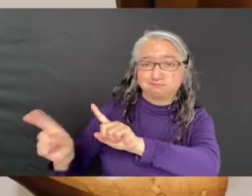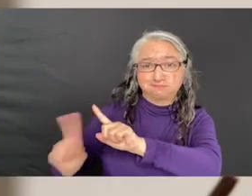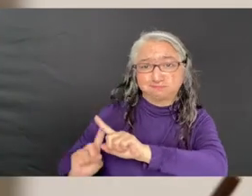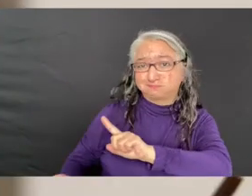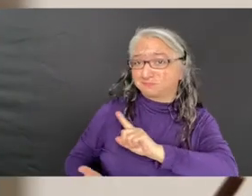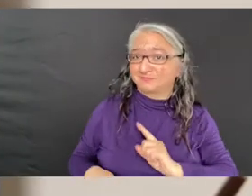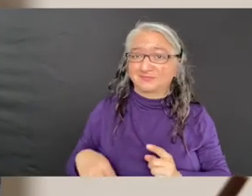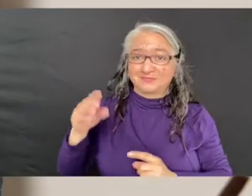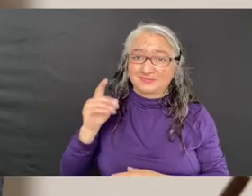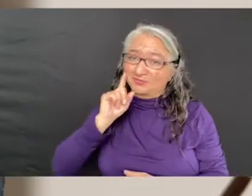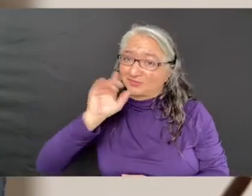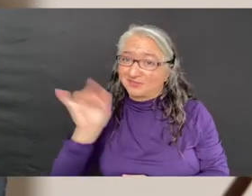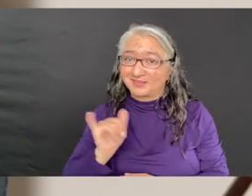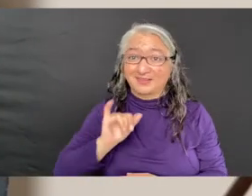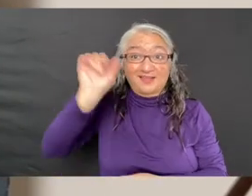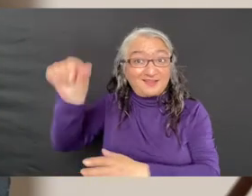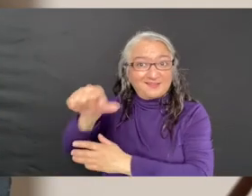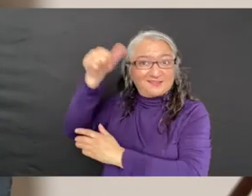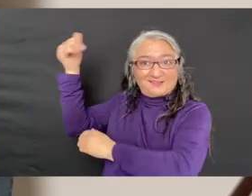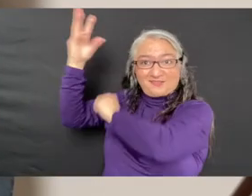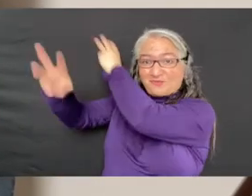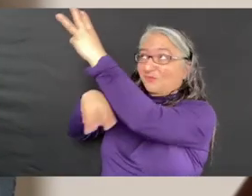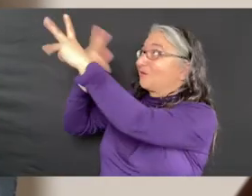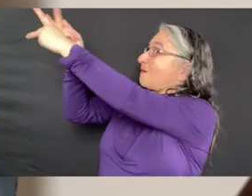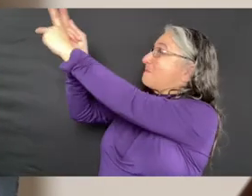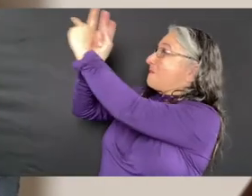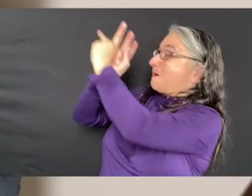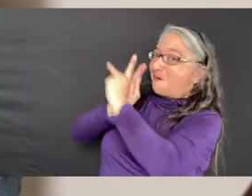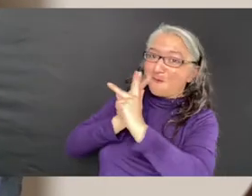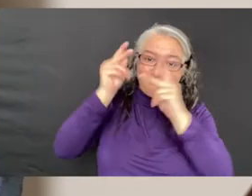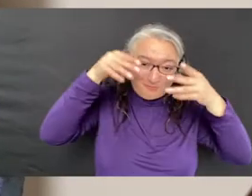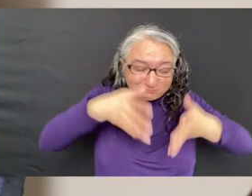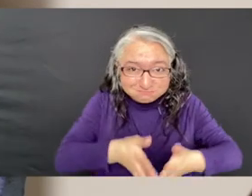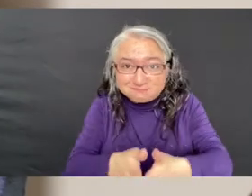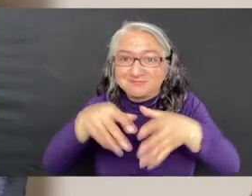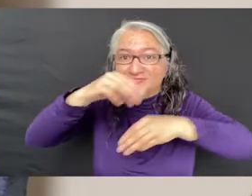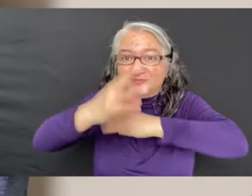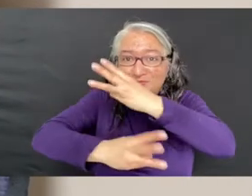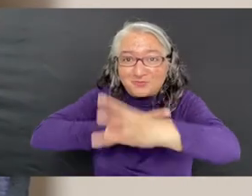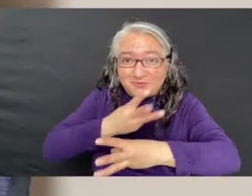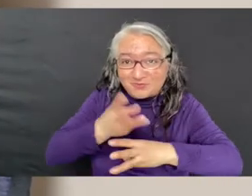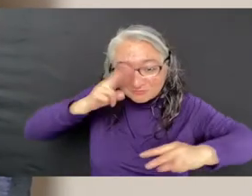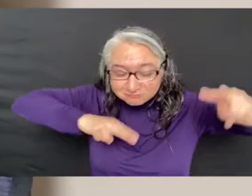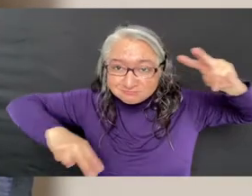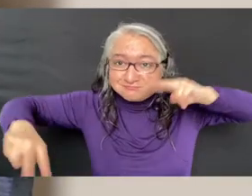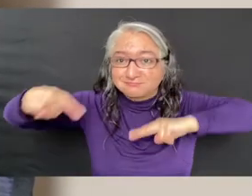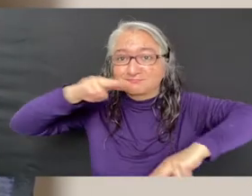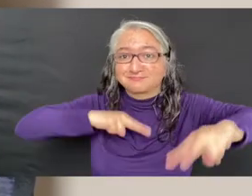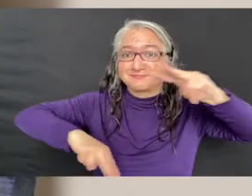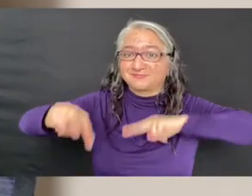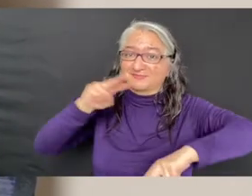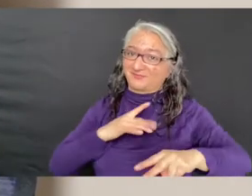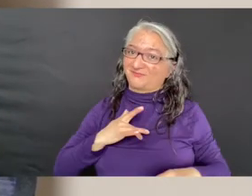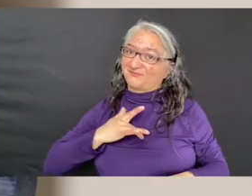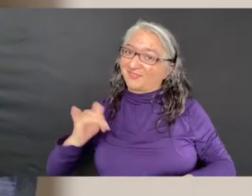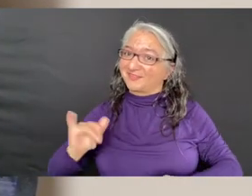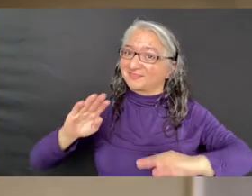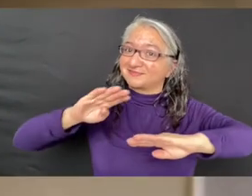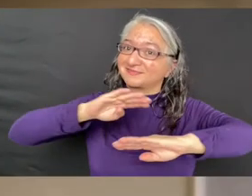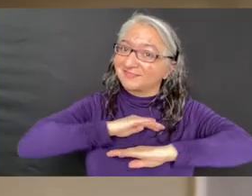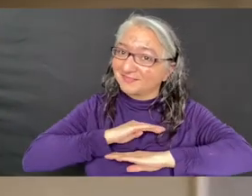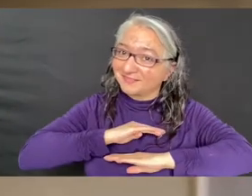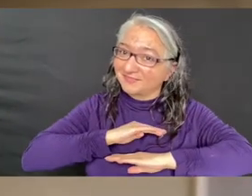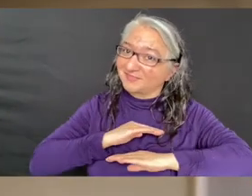has momentarily left a much larger universe in order to spend some time with us. And to me, this is oddly comforting.